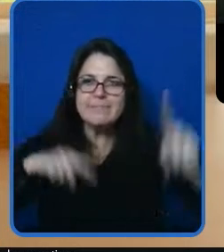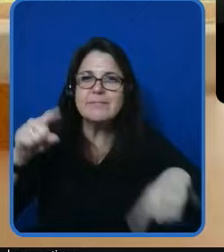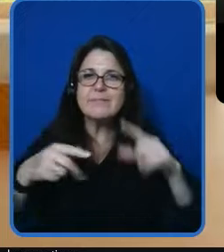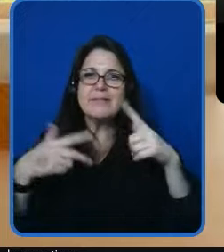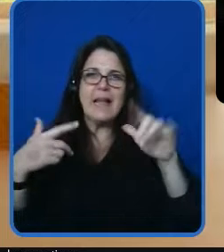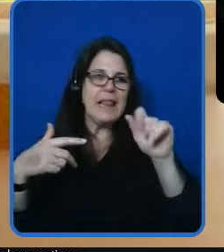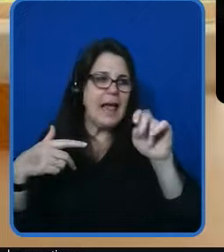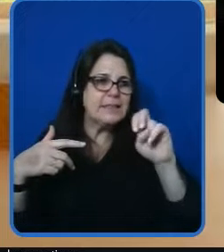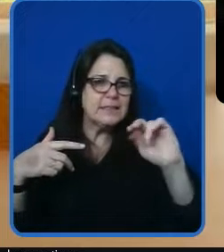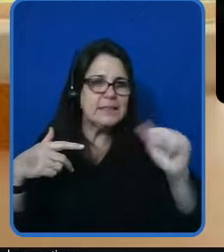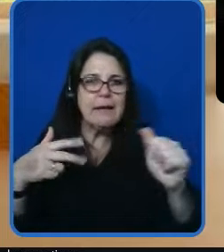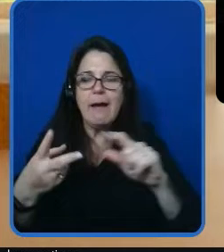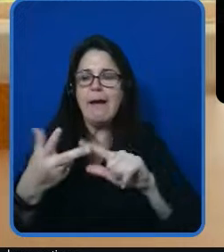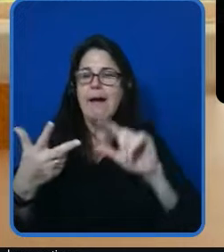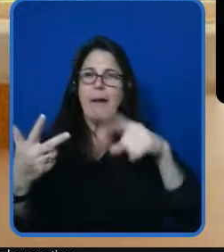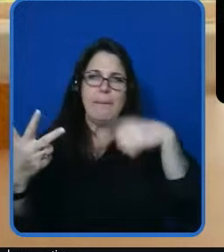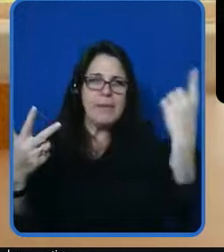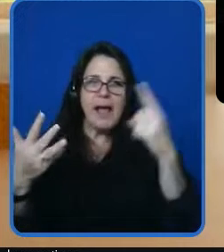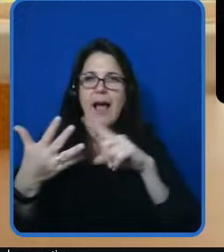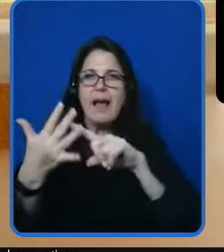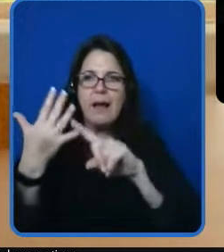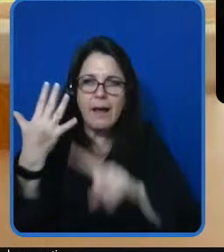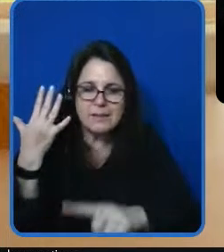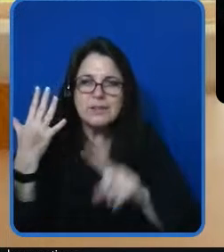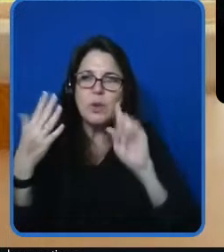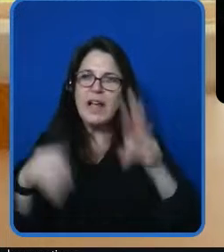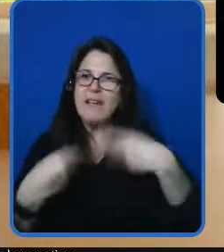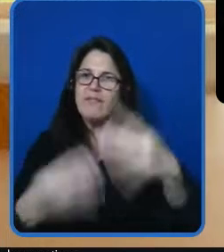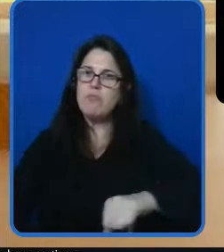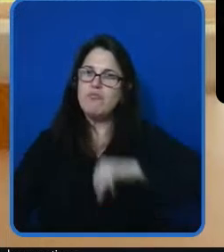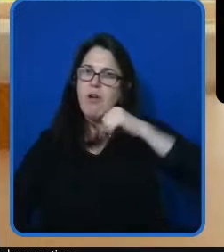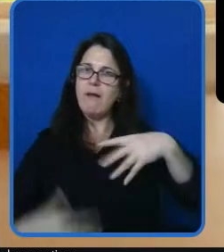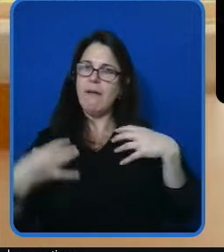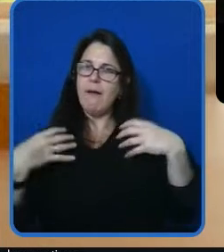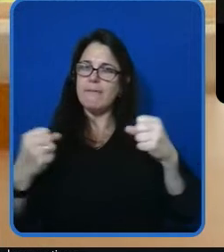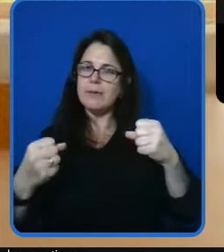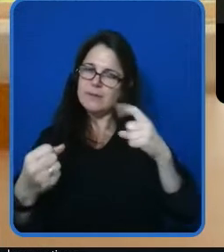confidence and pride and convinces them that they can do anything